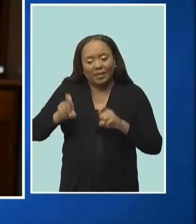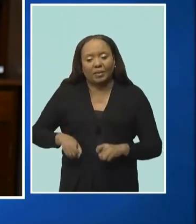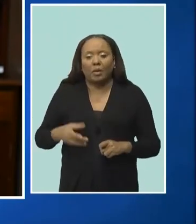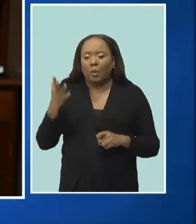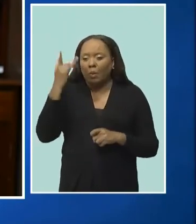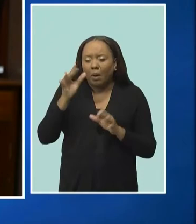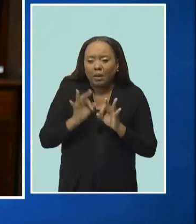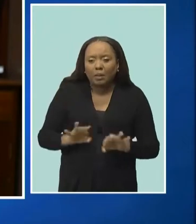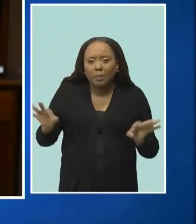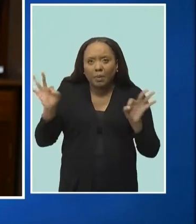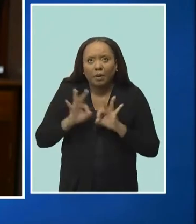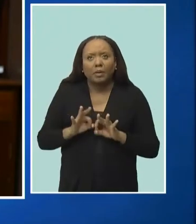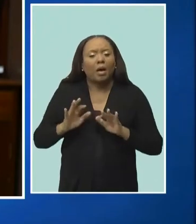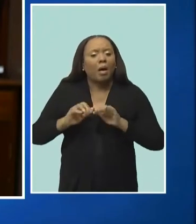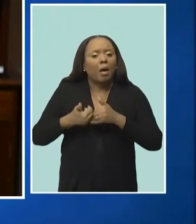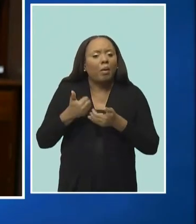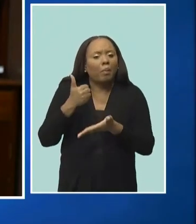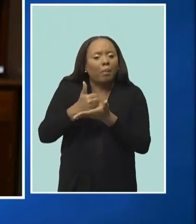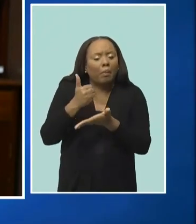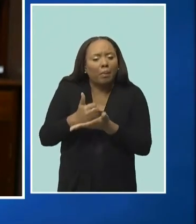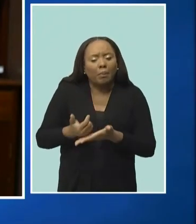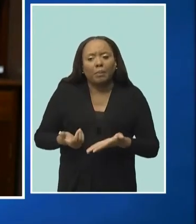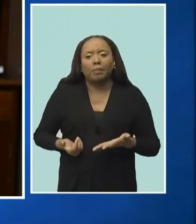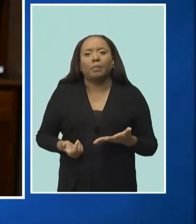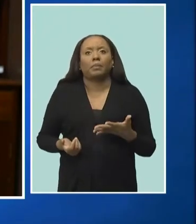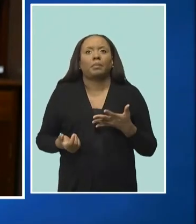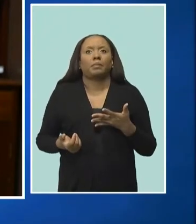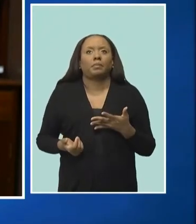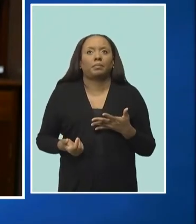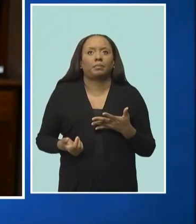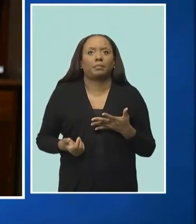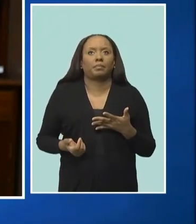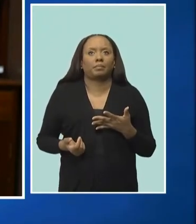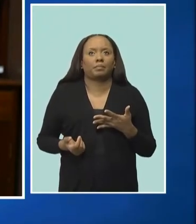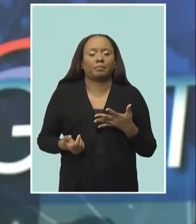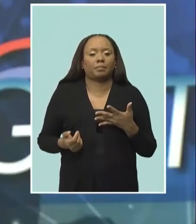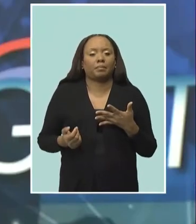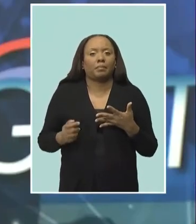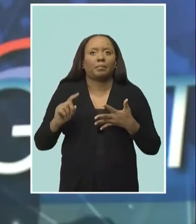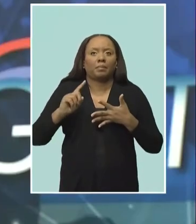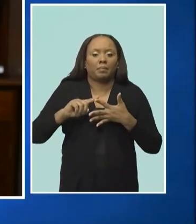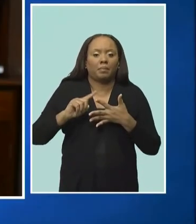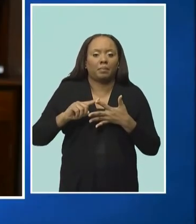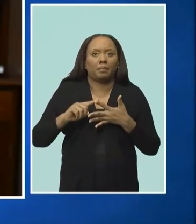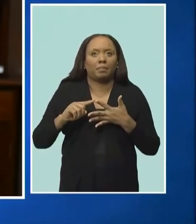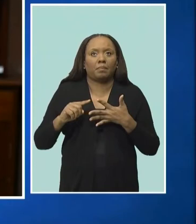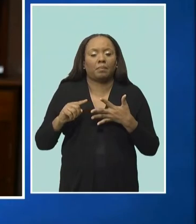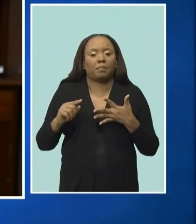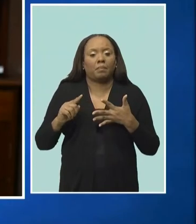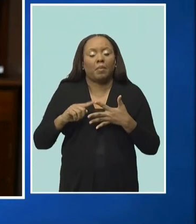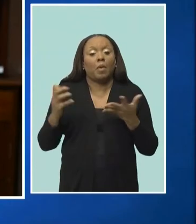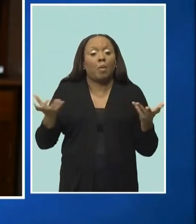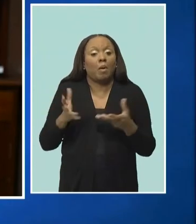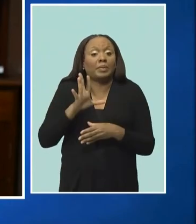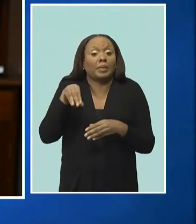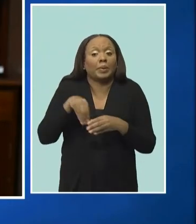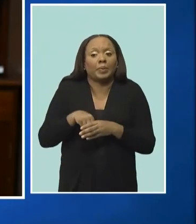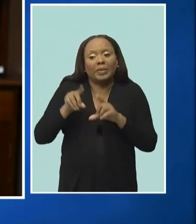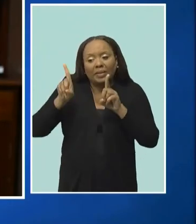necessary? How will it help? The content. What would be included?